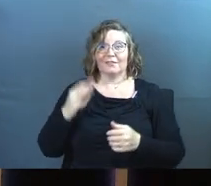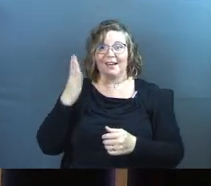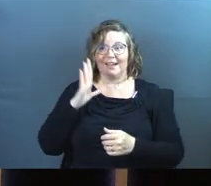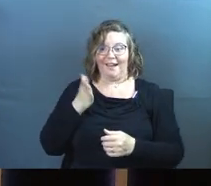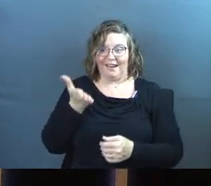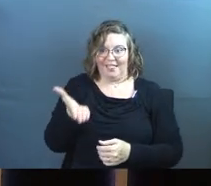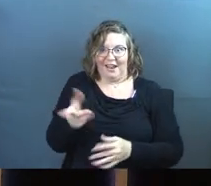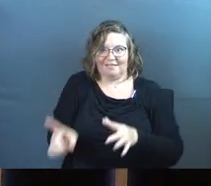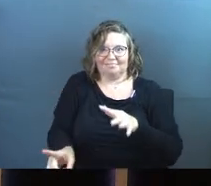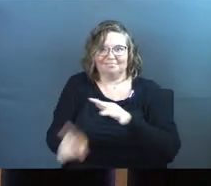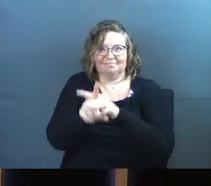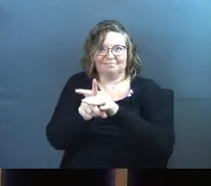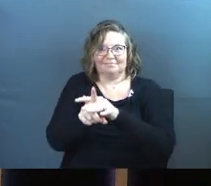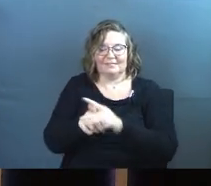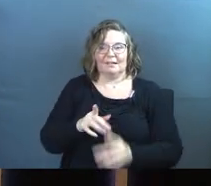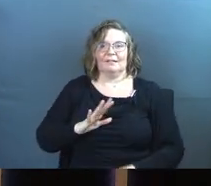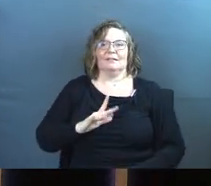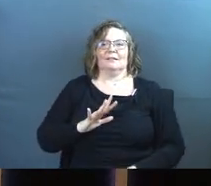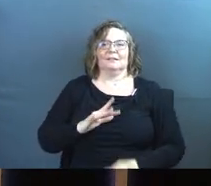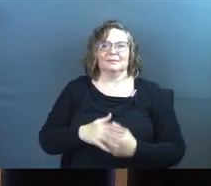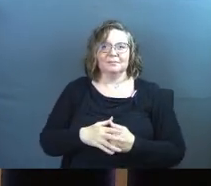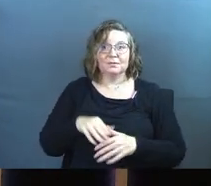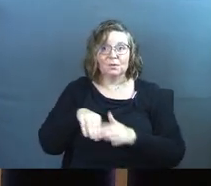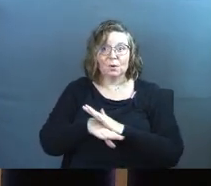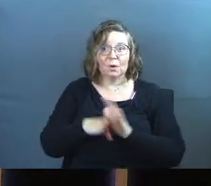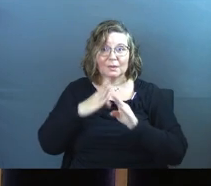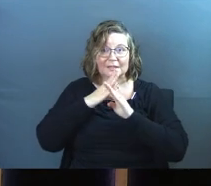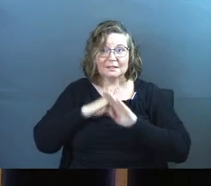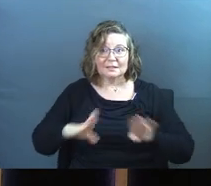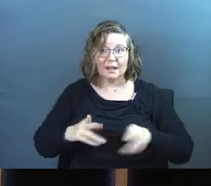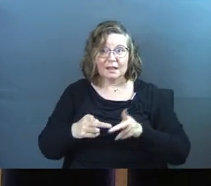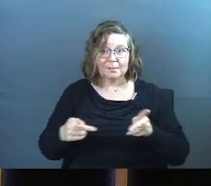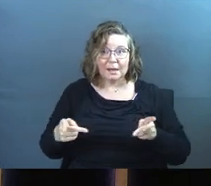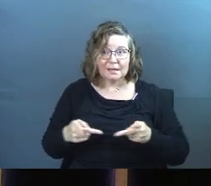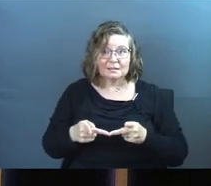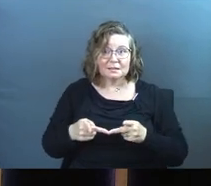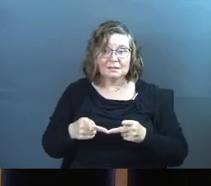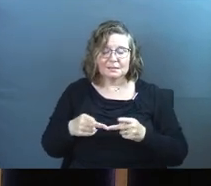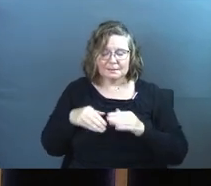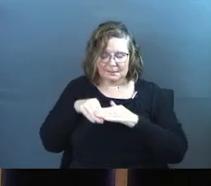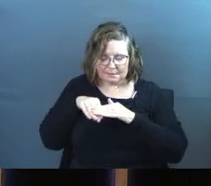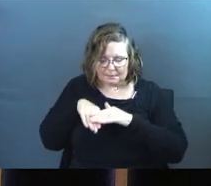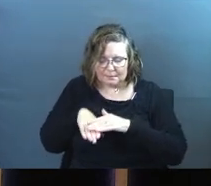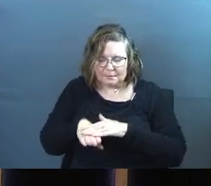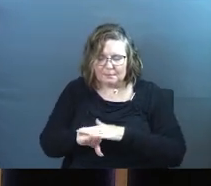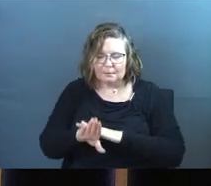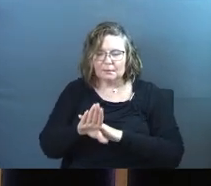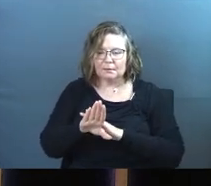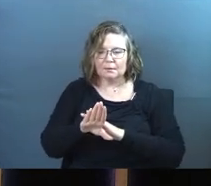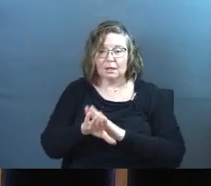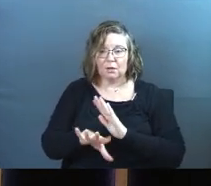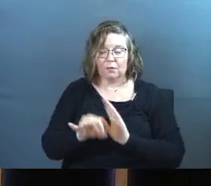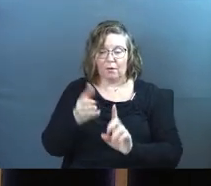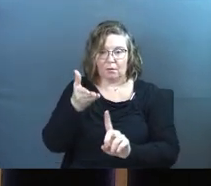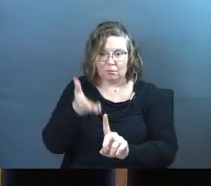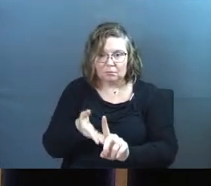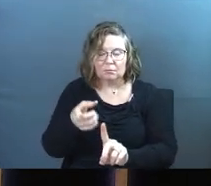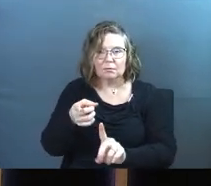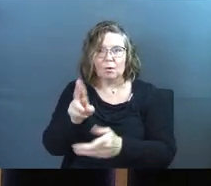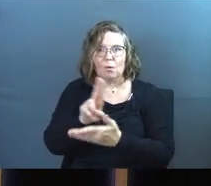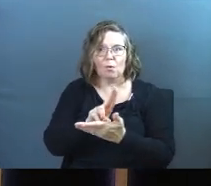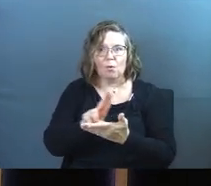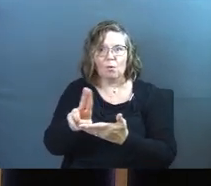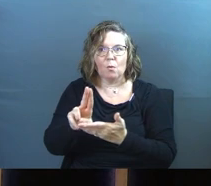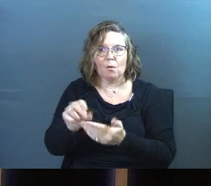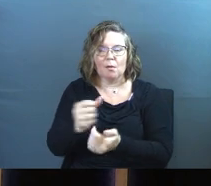God is there. You go into the silent place and you find that a holy, loving God, a